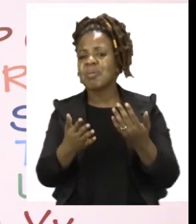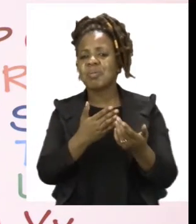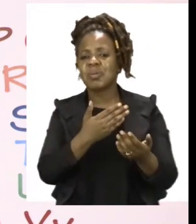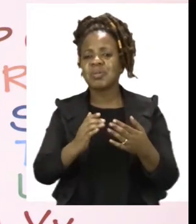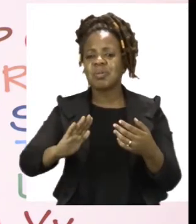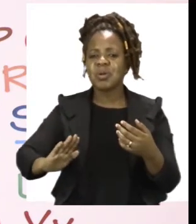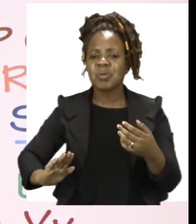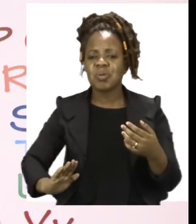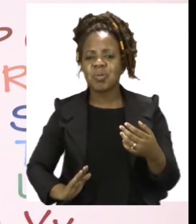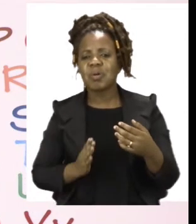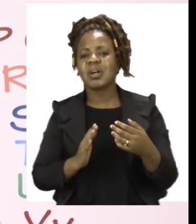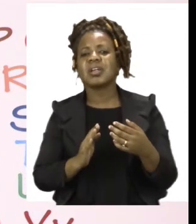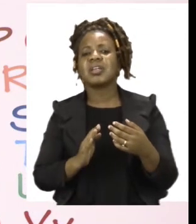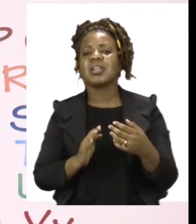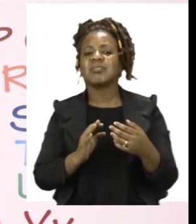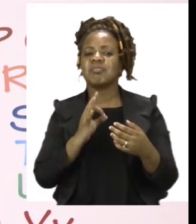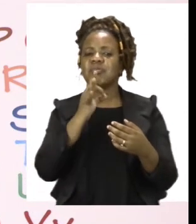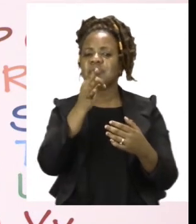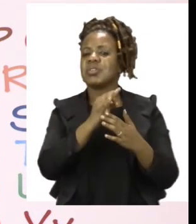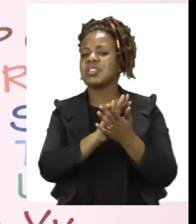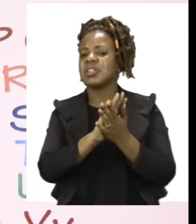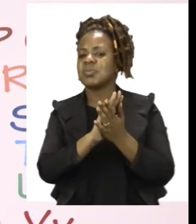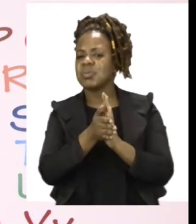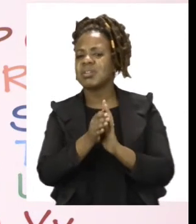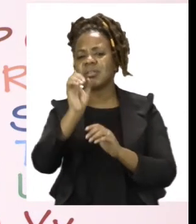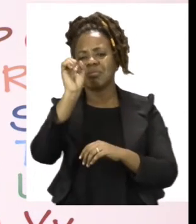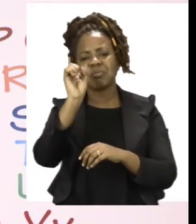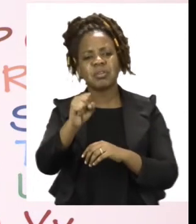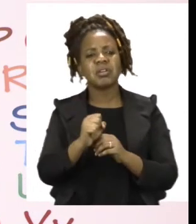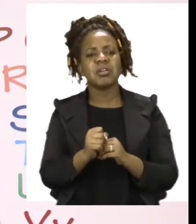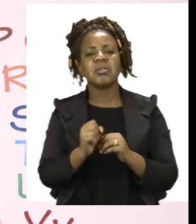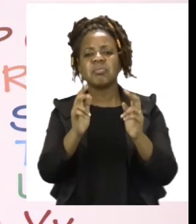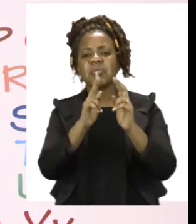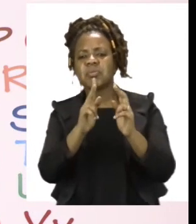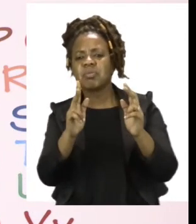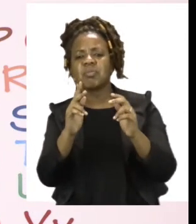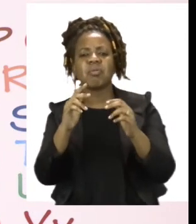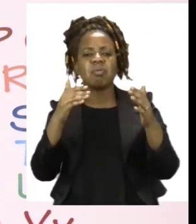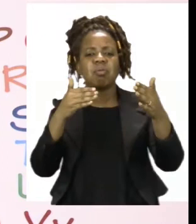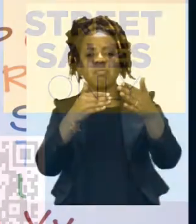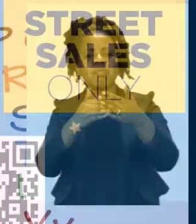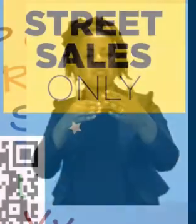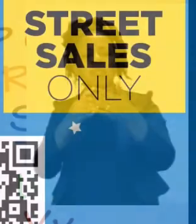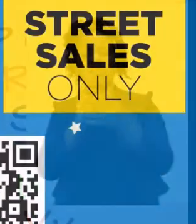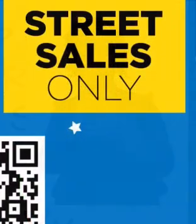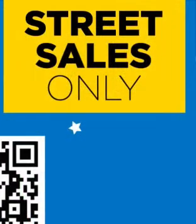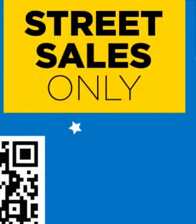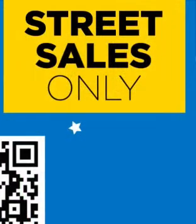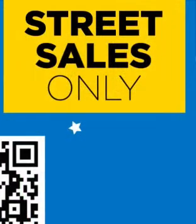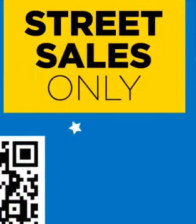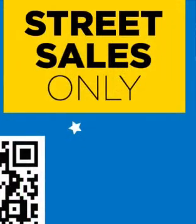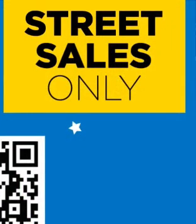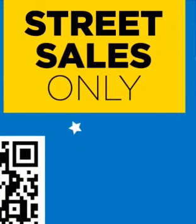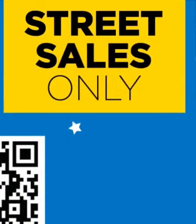anyone limit your future. I will see you soon after the advert break. Follow us